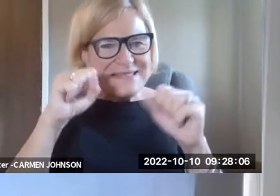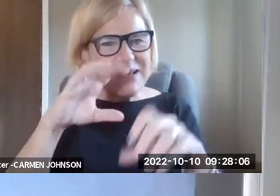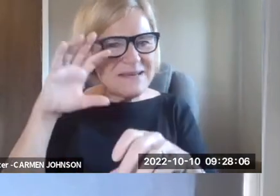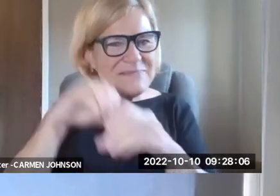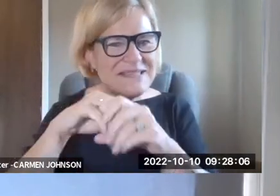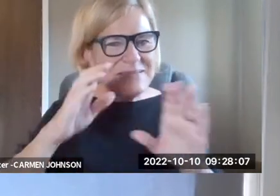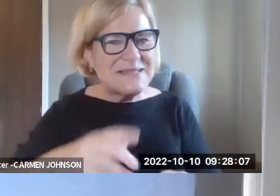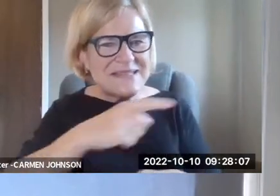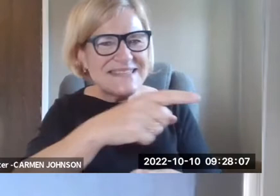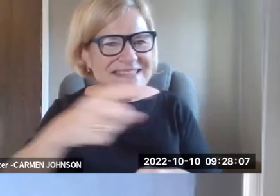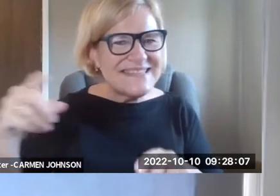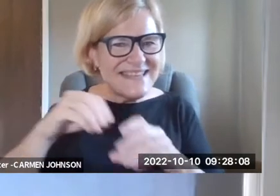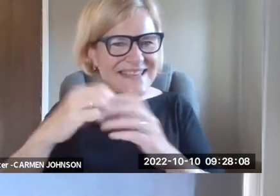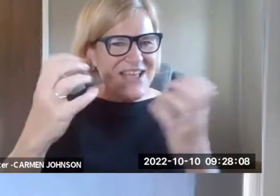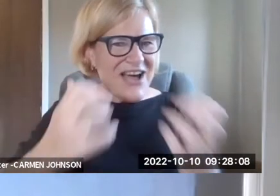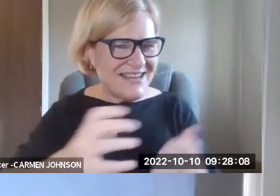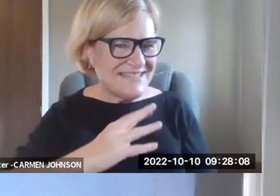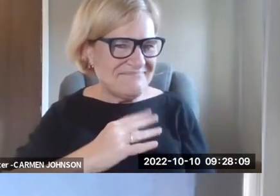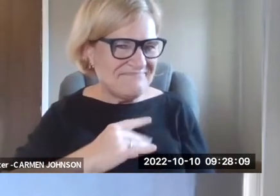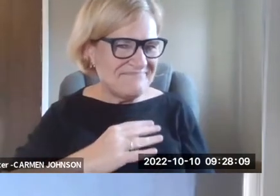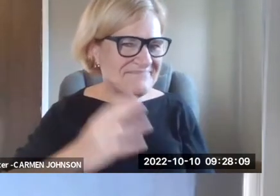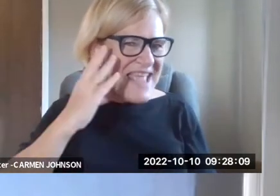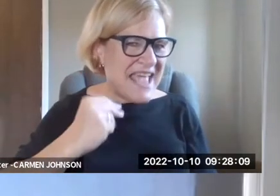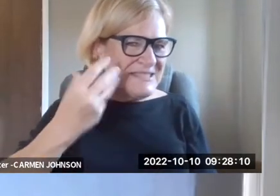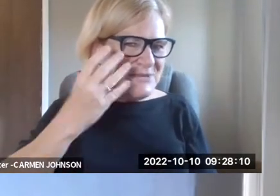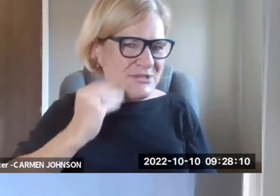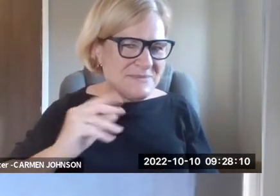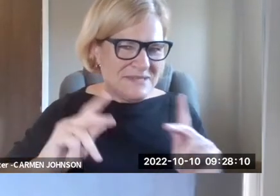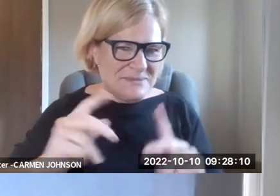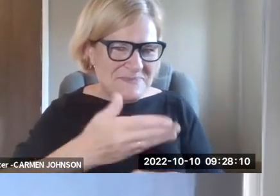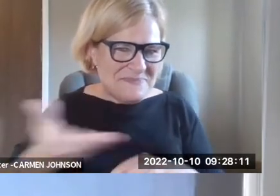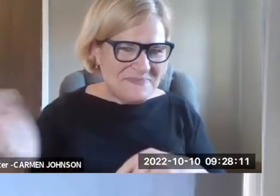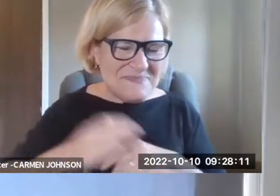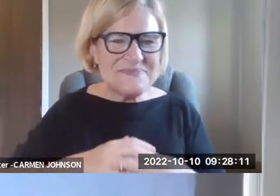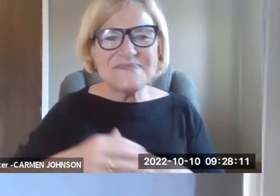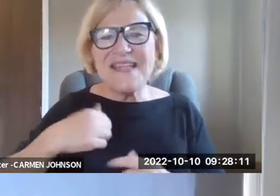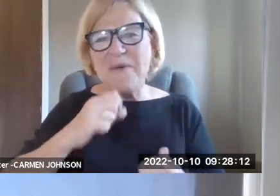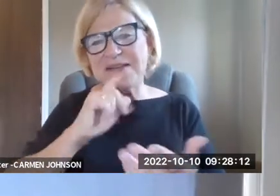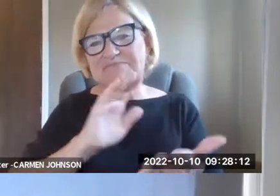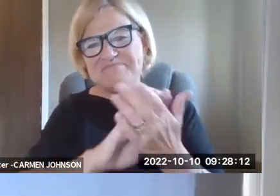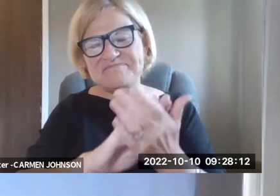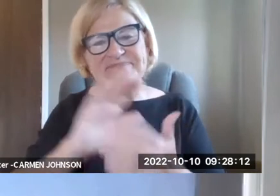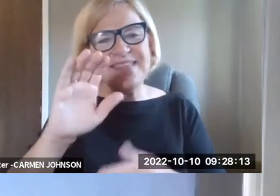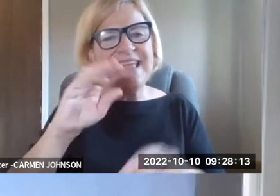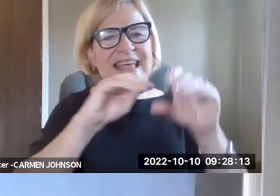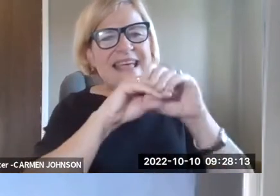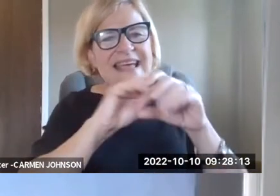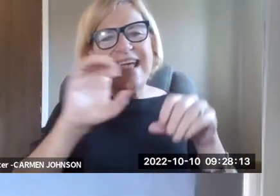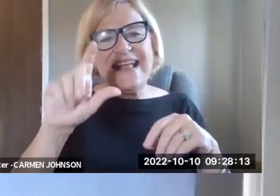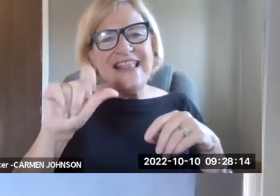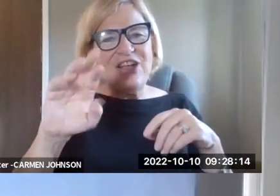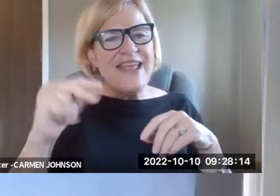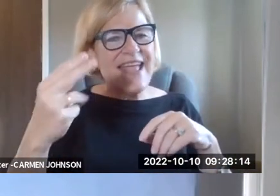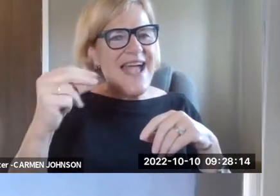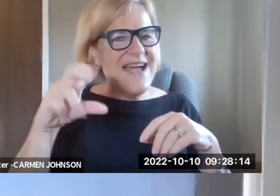zoom format is I can see the audience and, and, um, I, there's some amazing practitioners and others in the audience, um, and